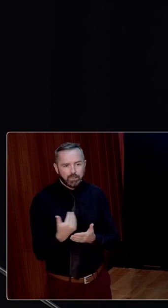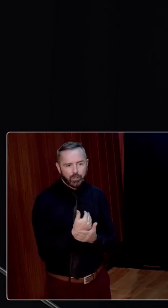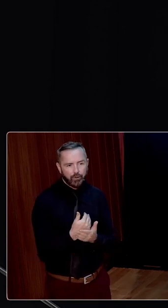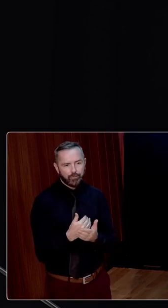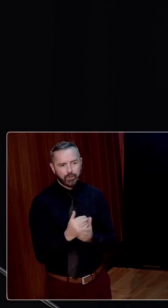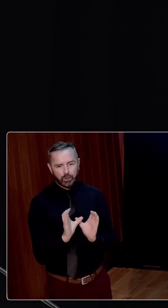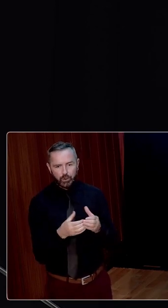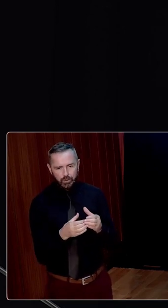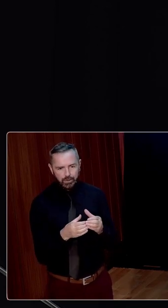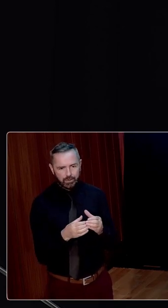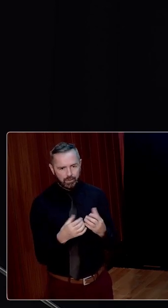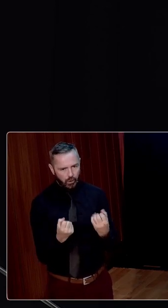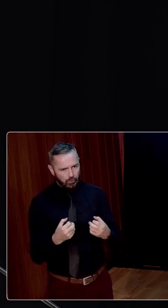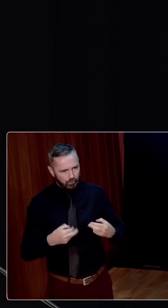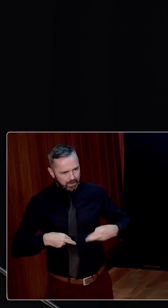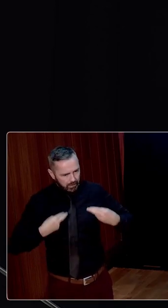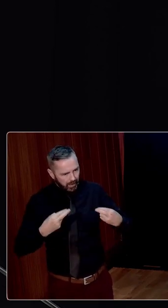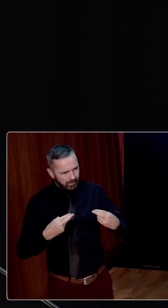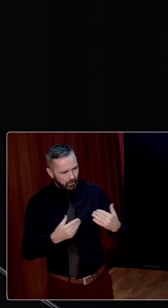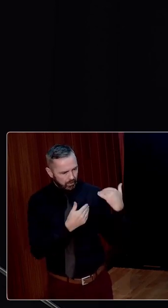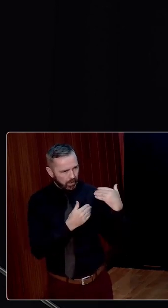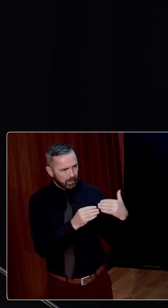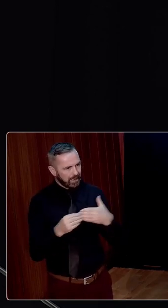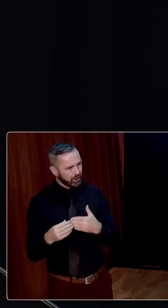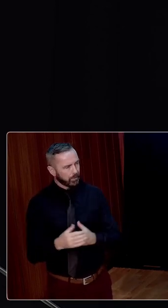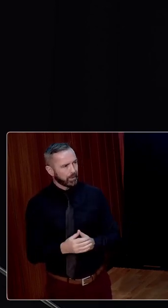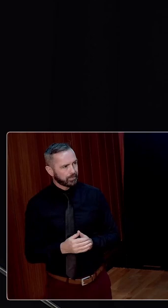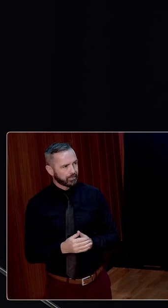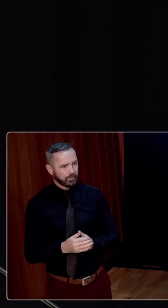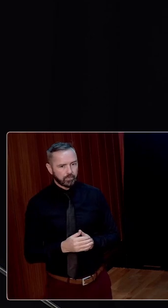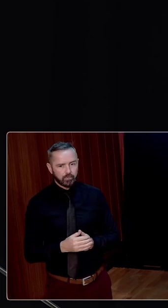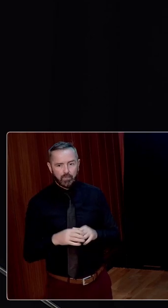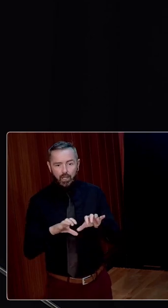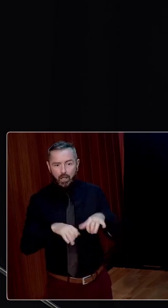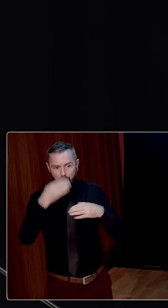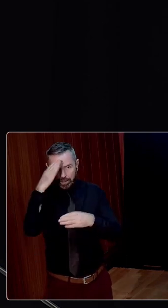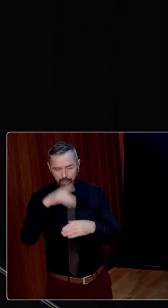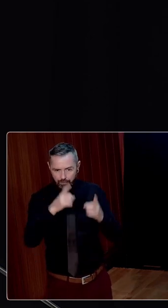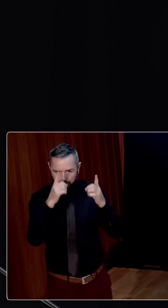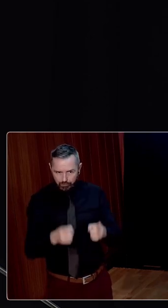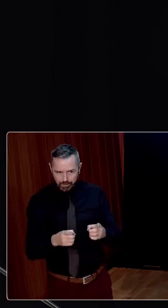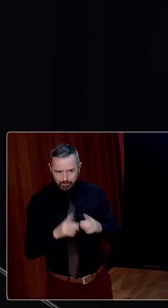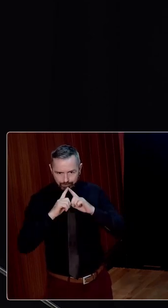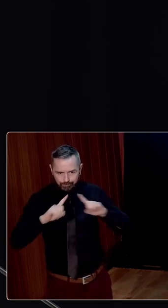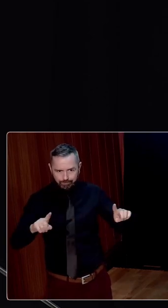and earn respect for responsible leadership. A Dáil Éireann decree was issued on the 29th of June 1920 stating that the present